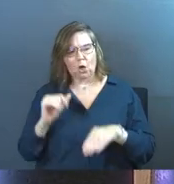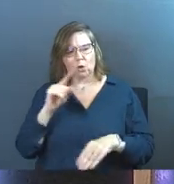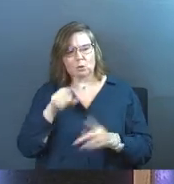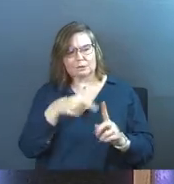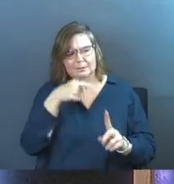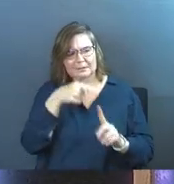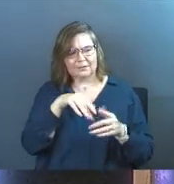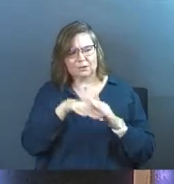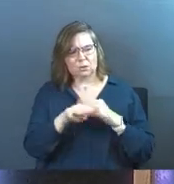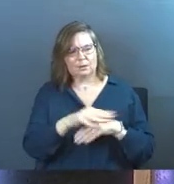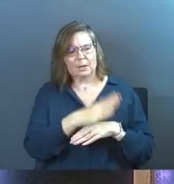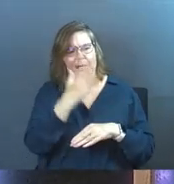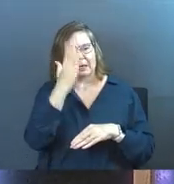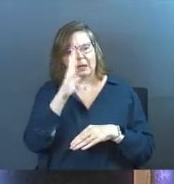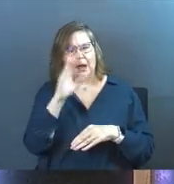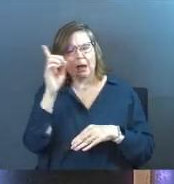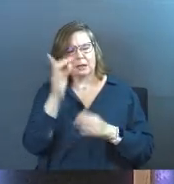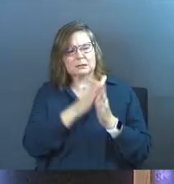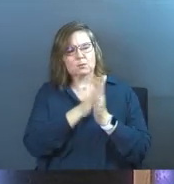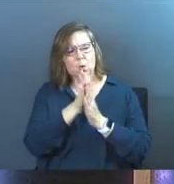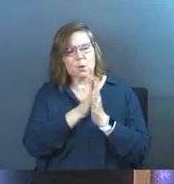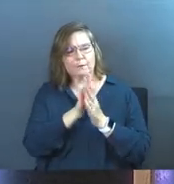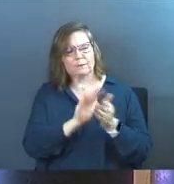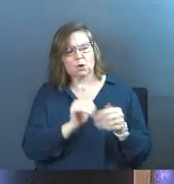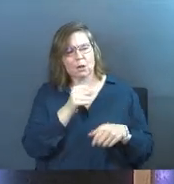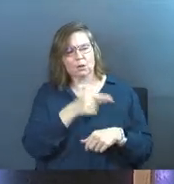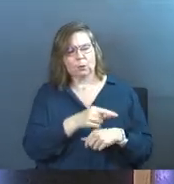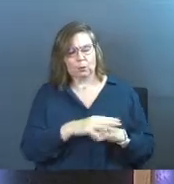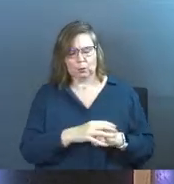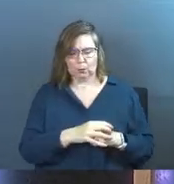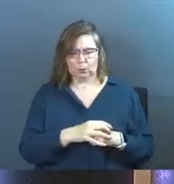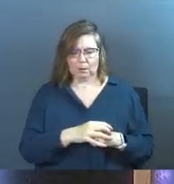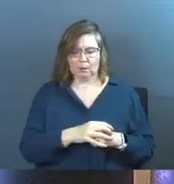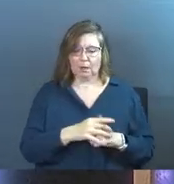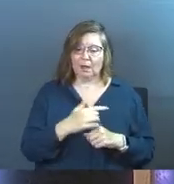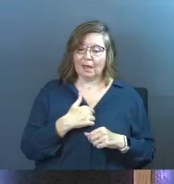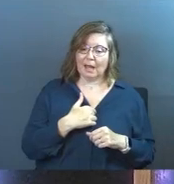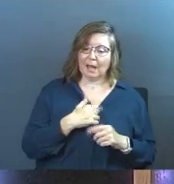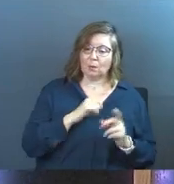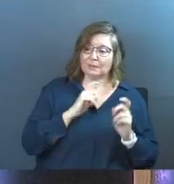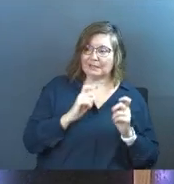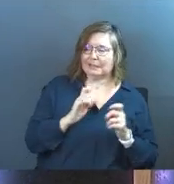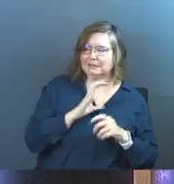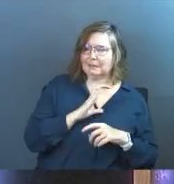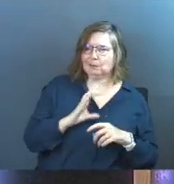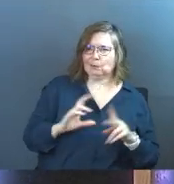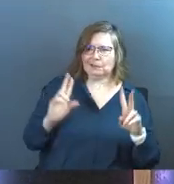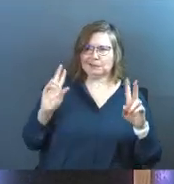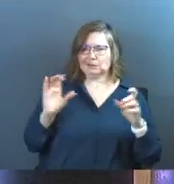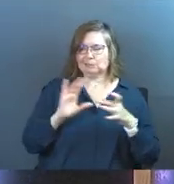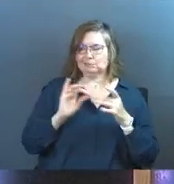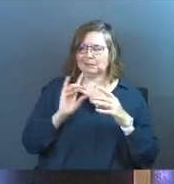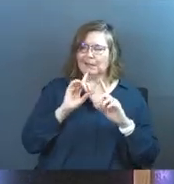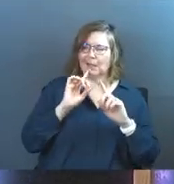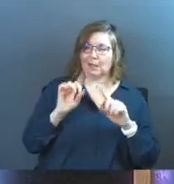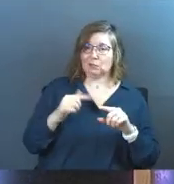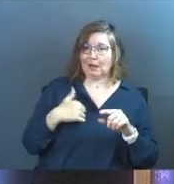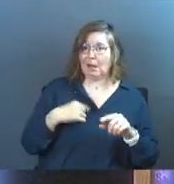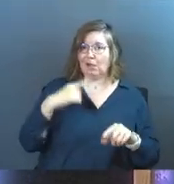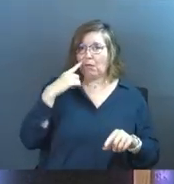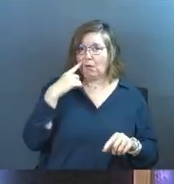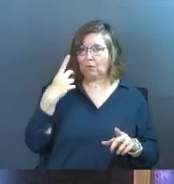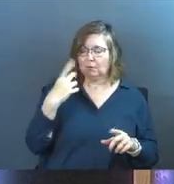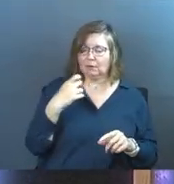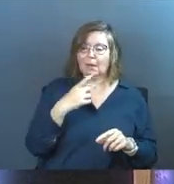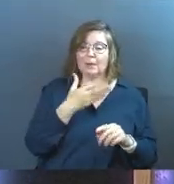specifically into the ministry? What was God's motive in calling you? And I was about to give some Christian-y answer to their question that I had